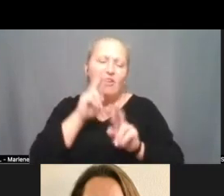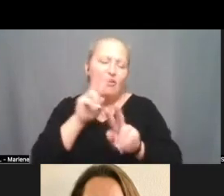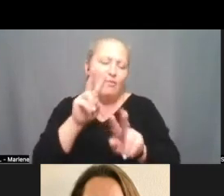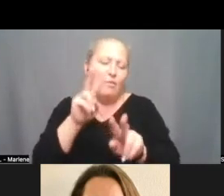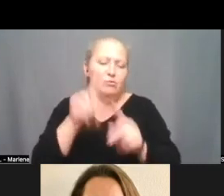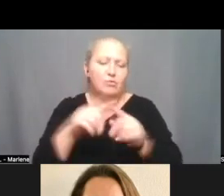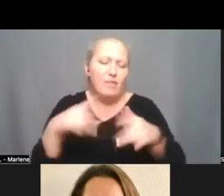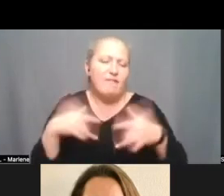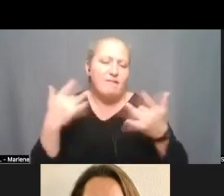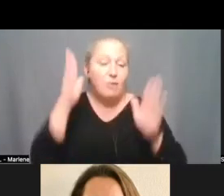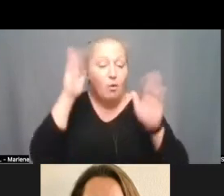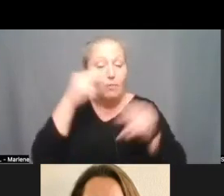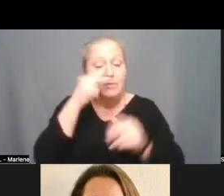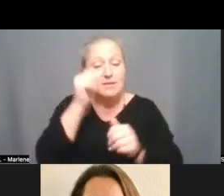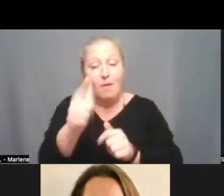hope to see you all there.